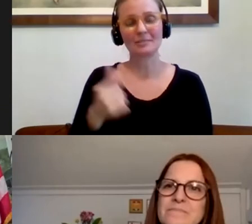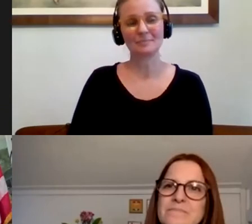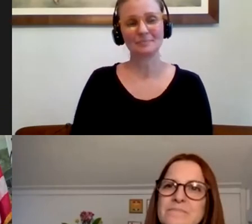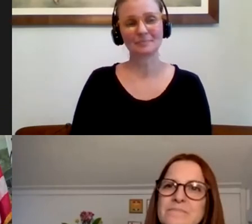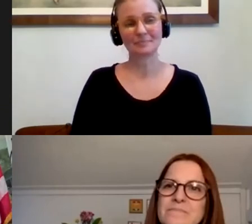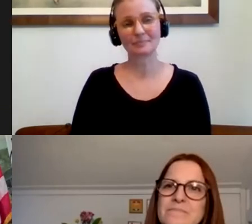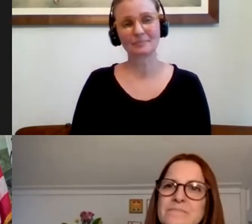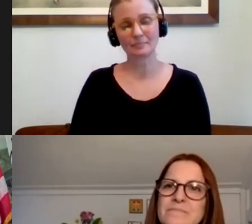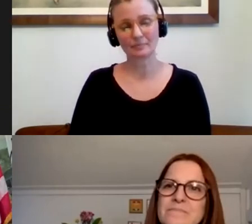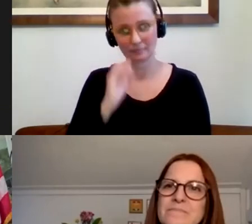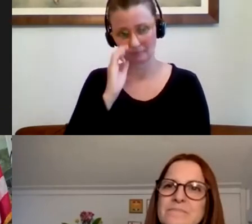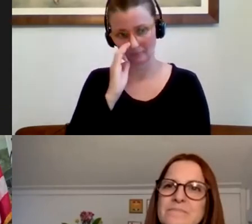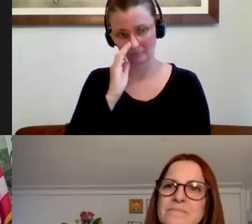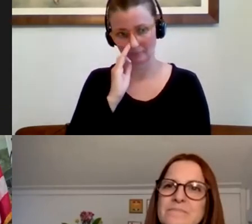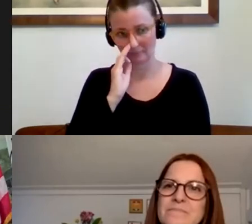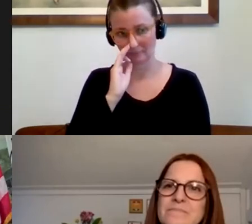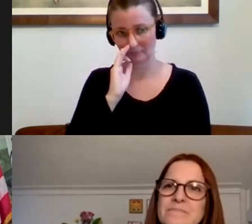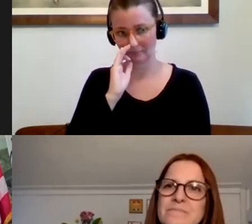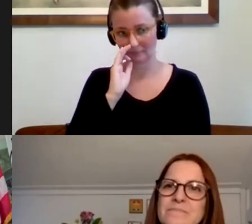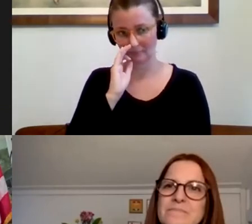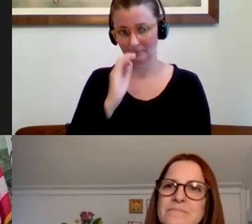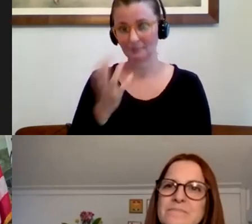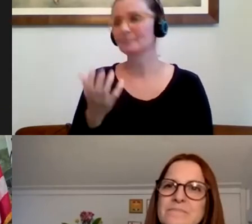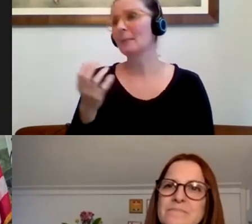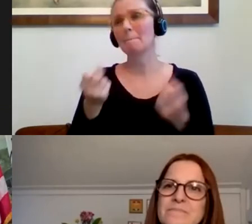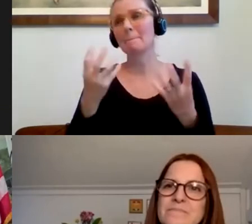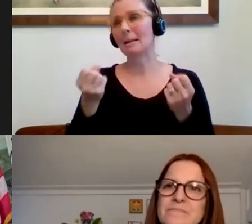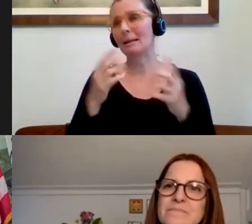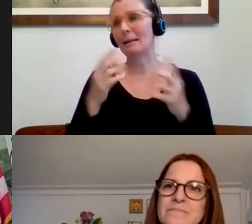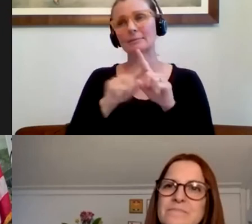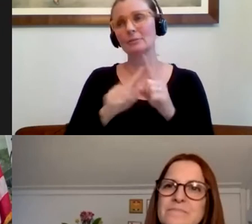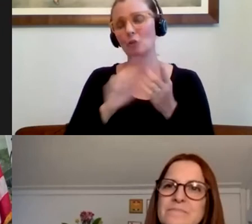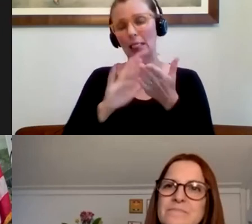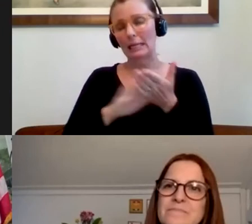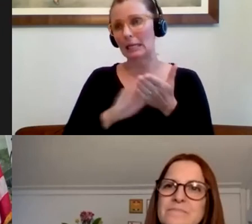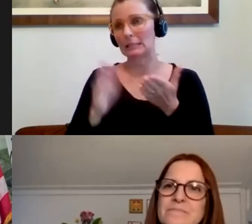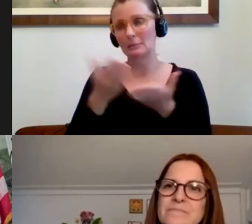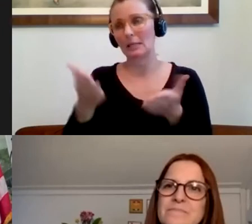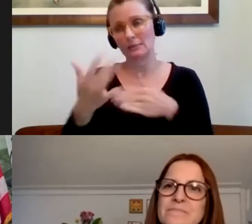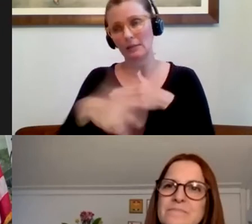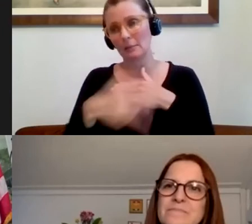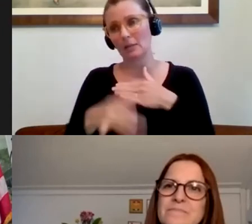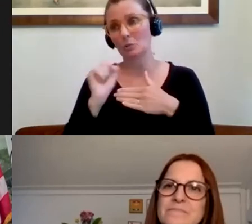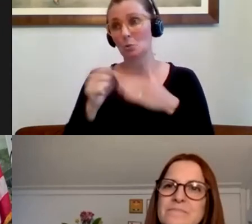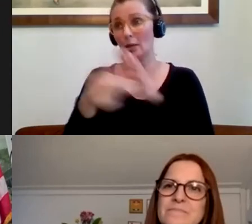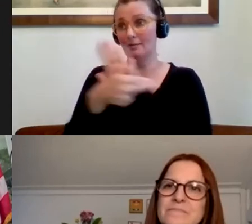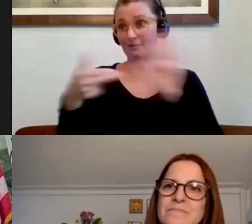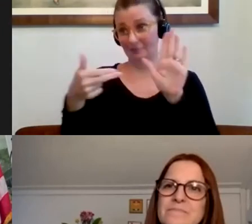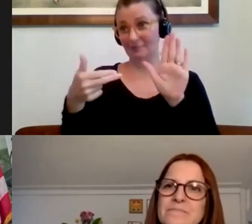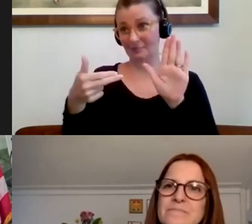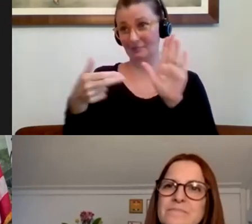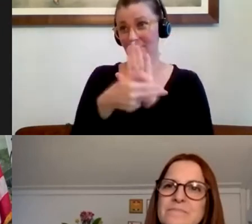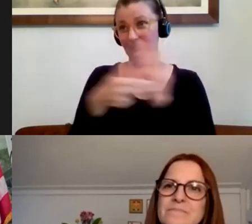Okay. So there's a lot of disinfectants that are out there. So you can simply look at the labels themselves and see which ones say it kills the